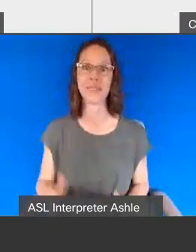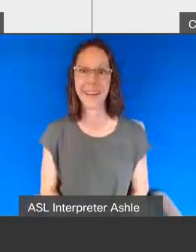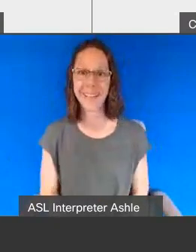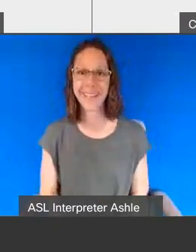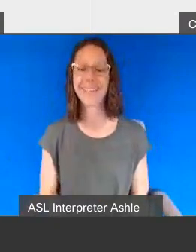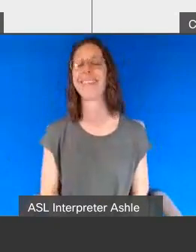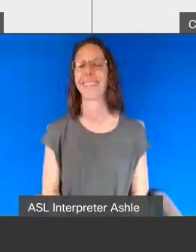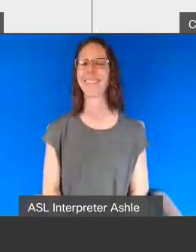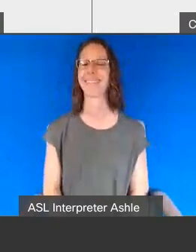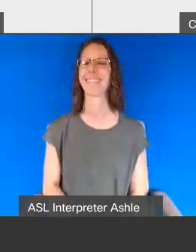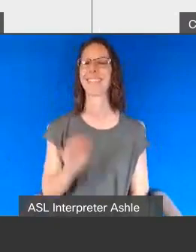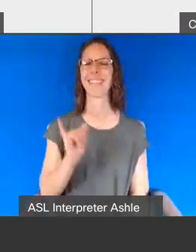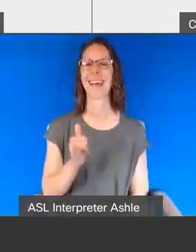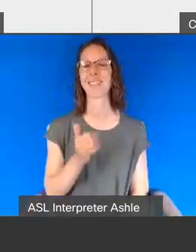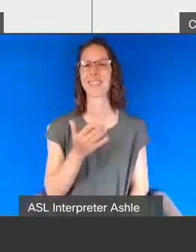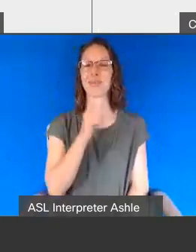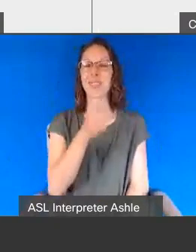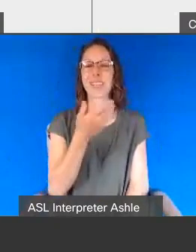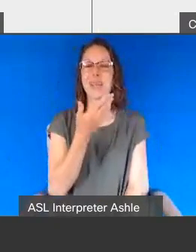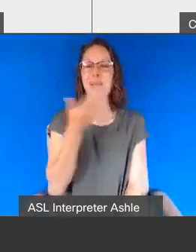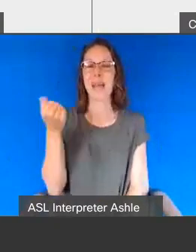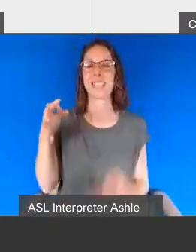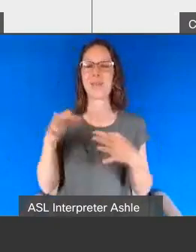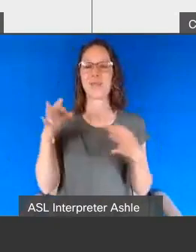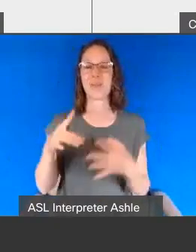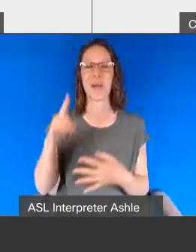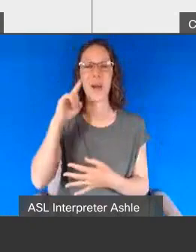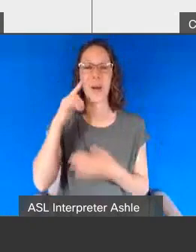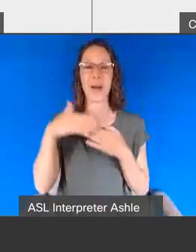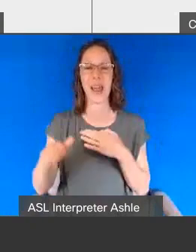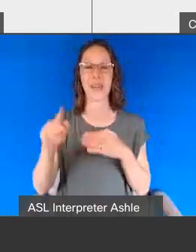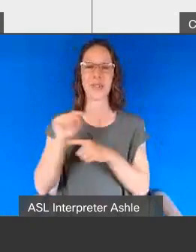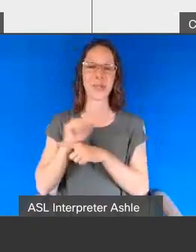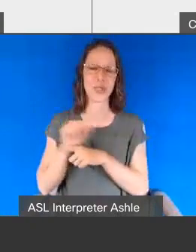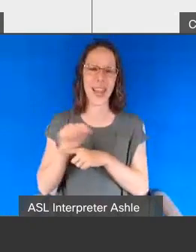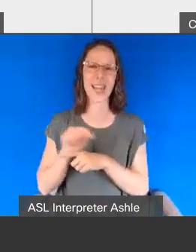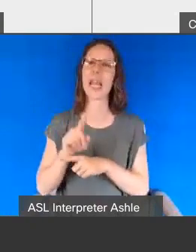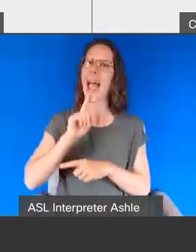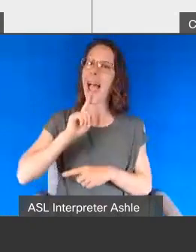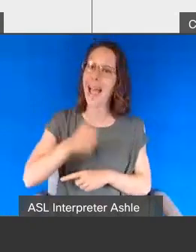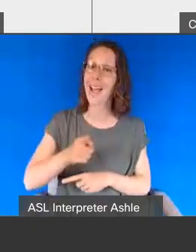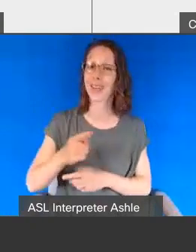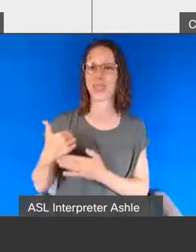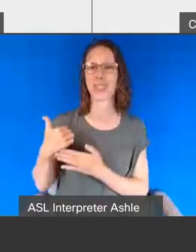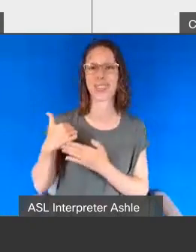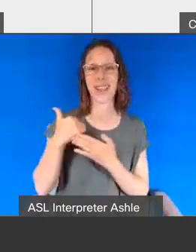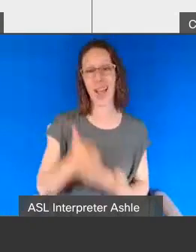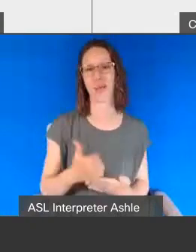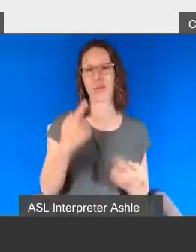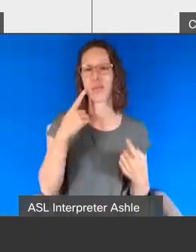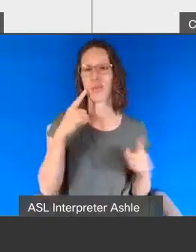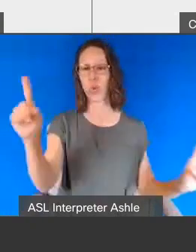that was probably one of the most flattering bits of feedback we got was that this training actually does work